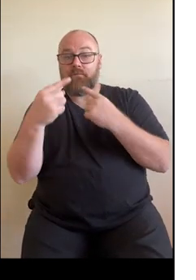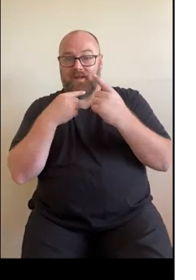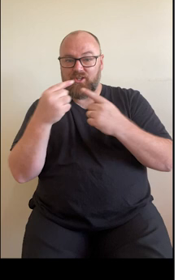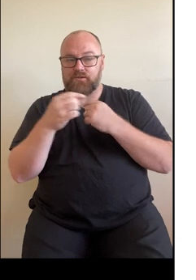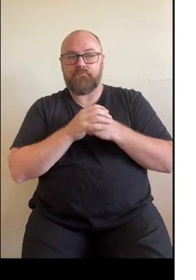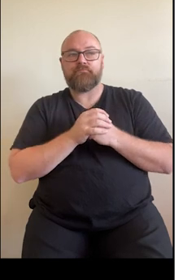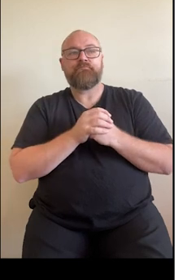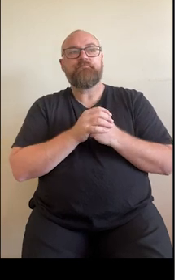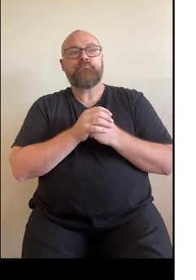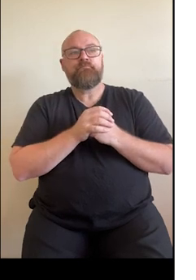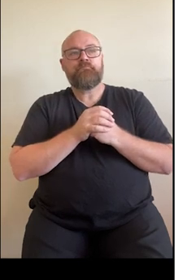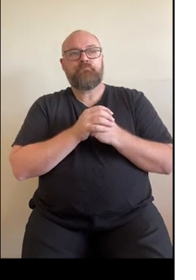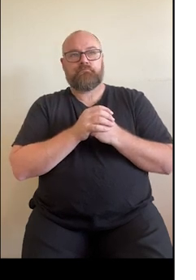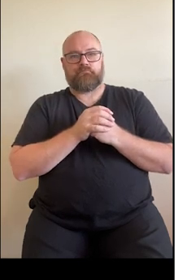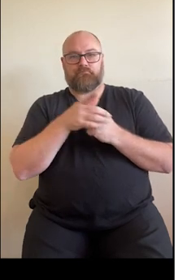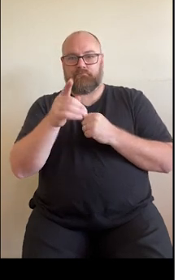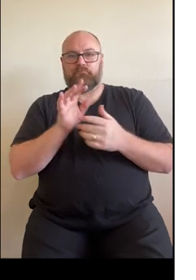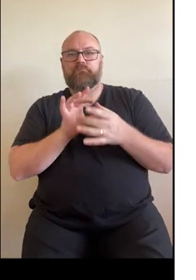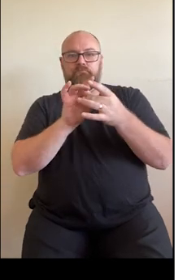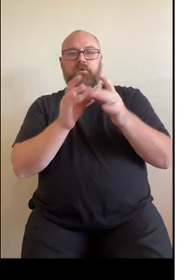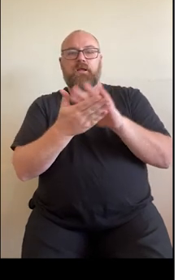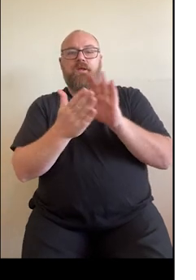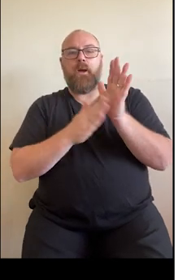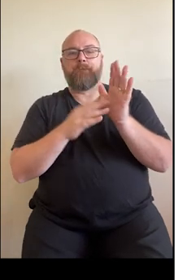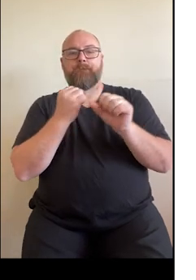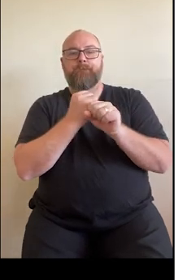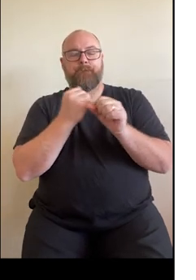Health Record if you log in through MyGov.